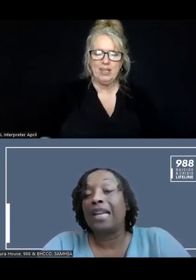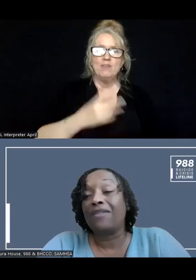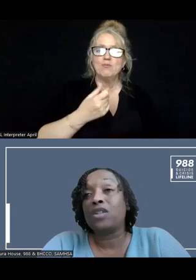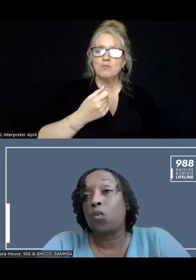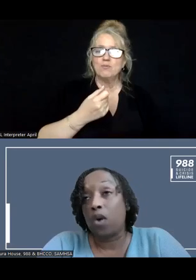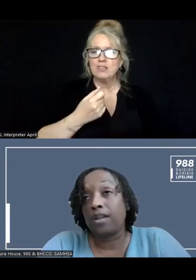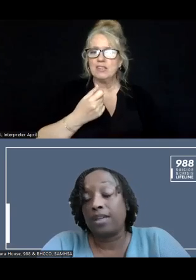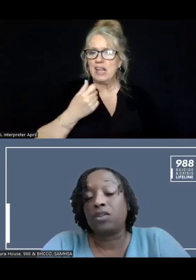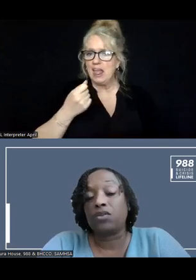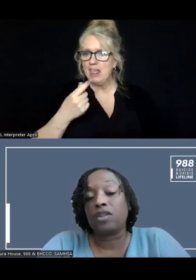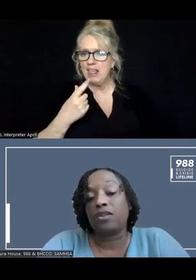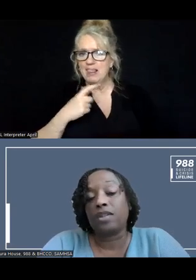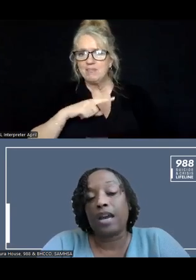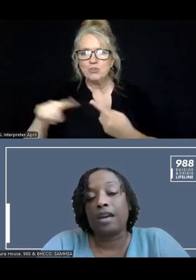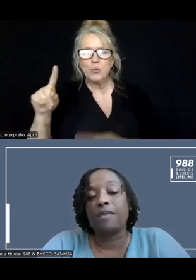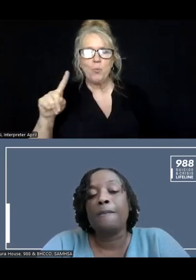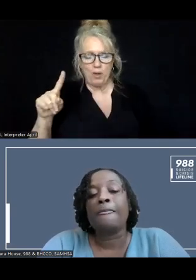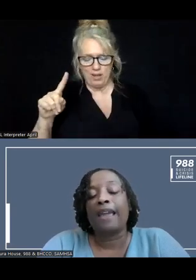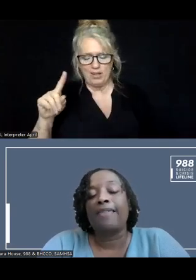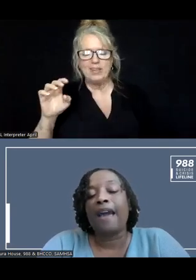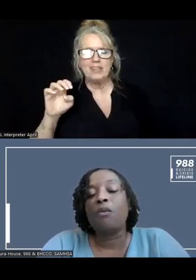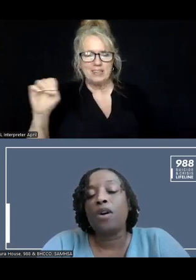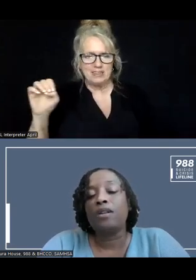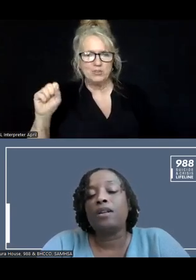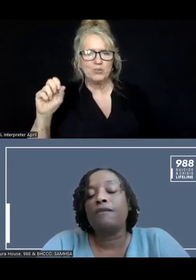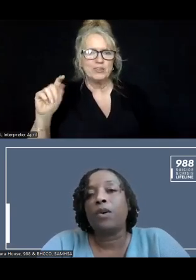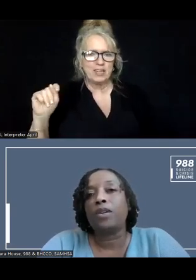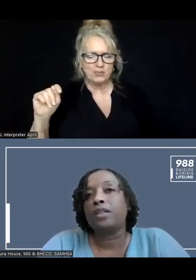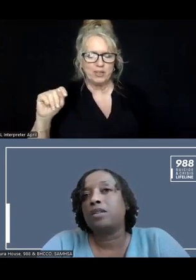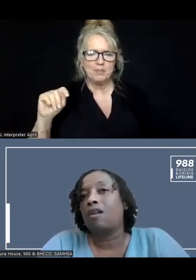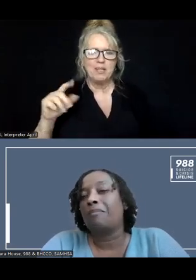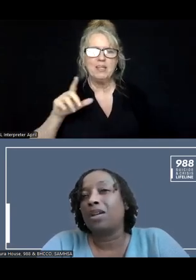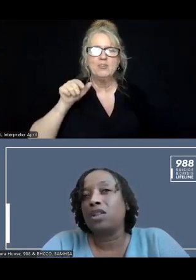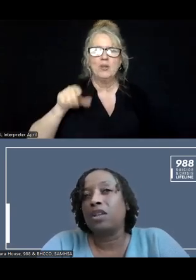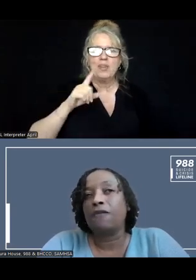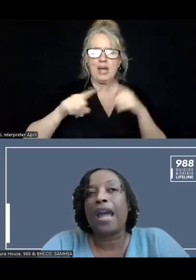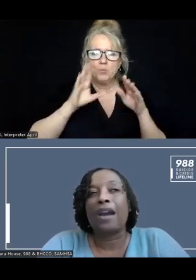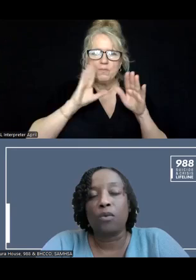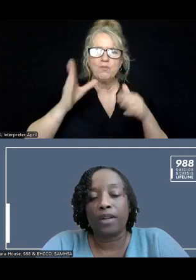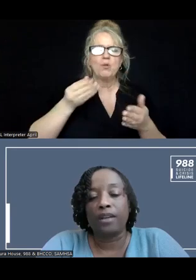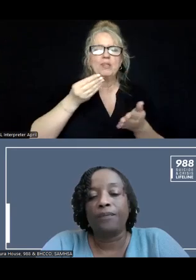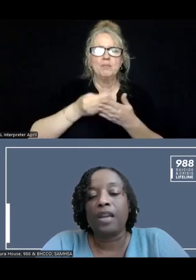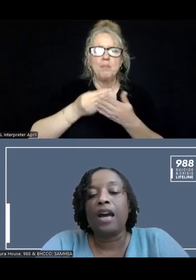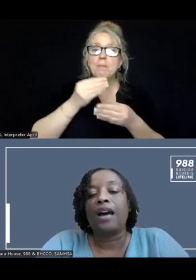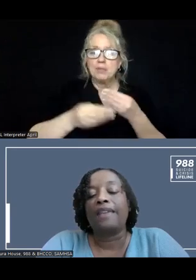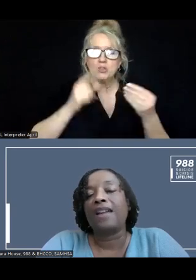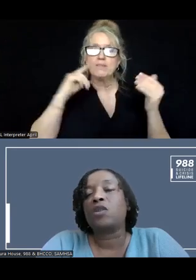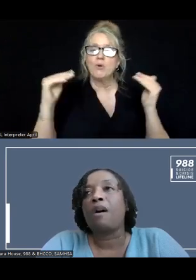1 Eastern Standard Time, and that one focuses on budgeting for equity,